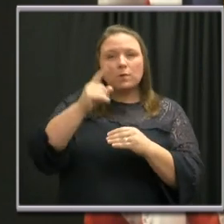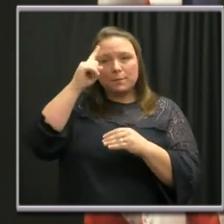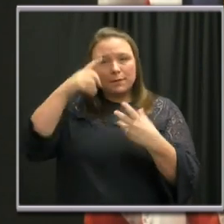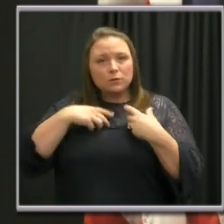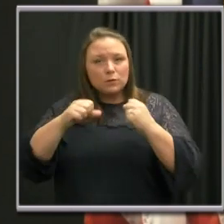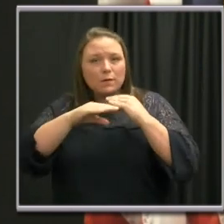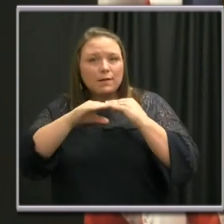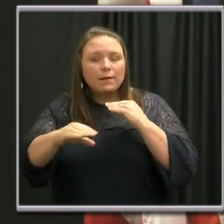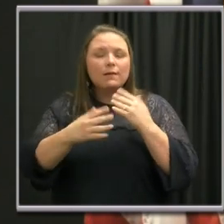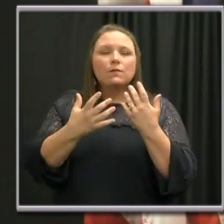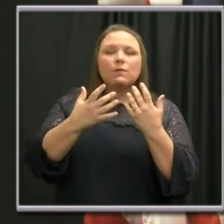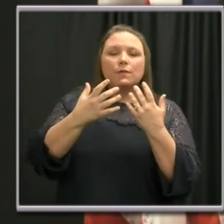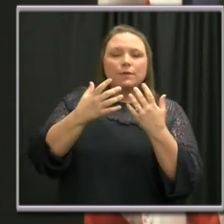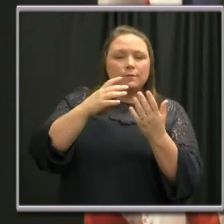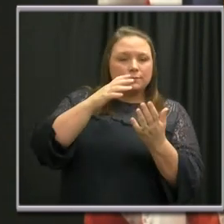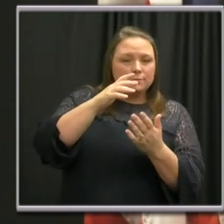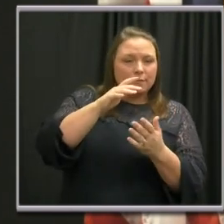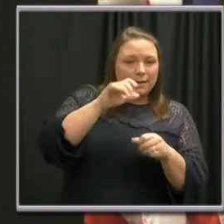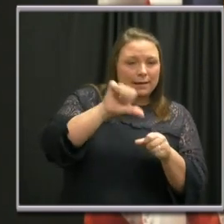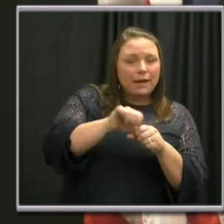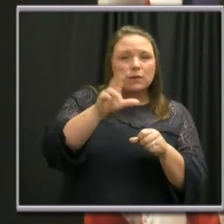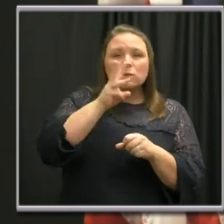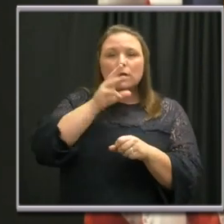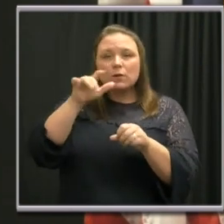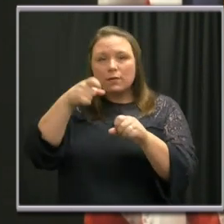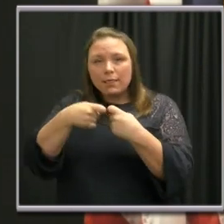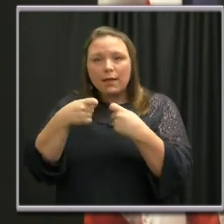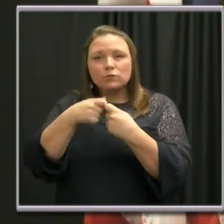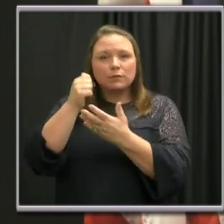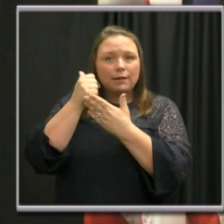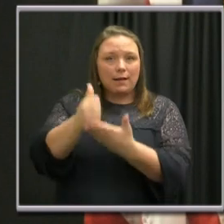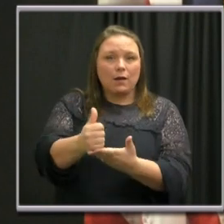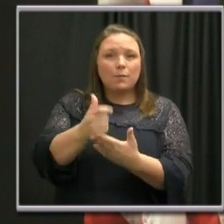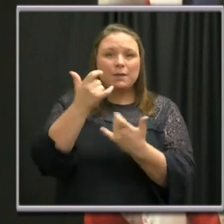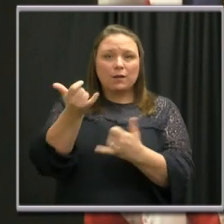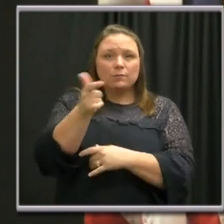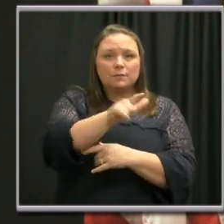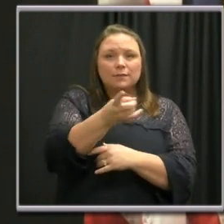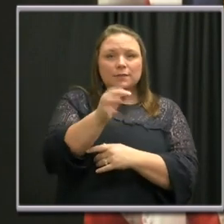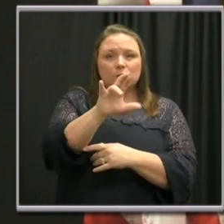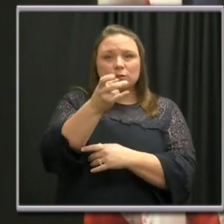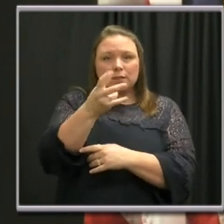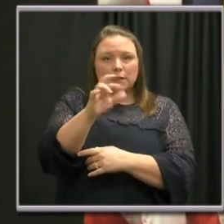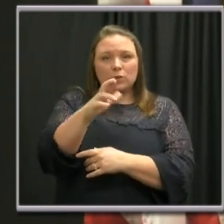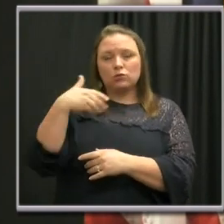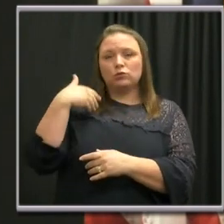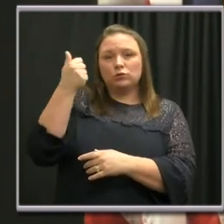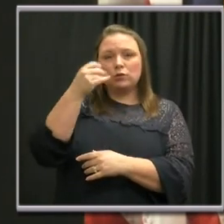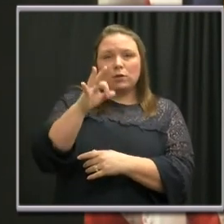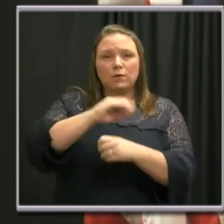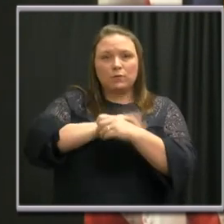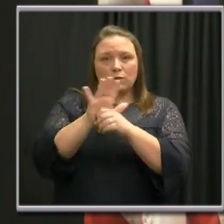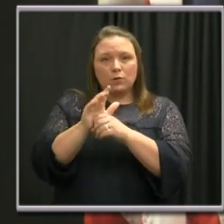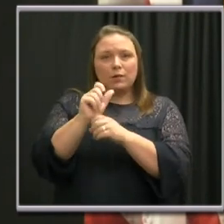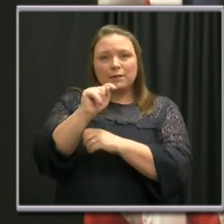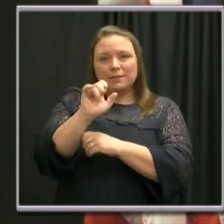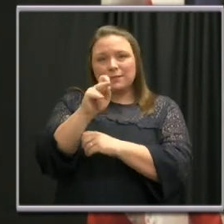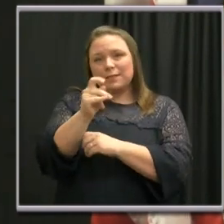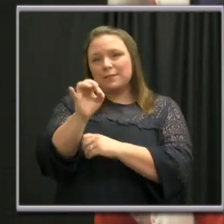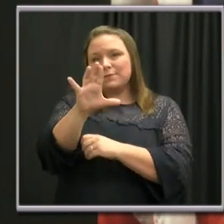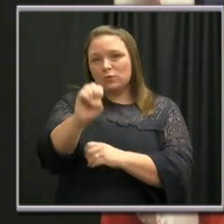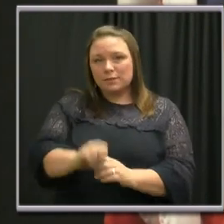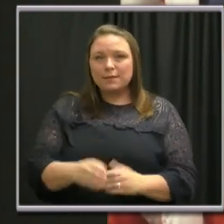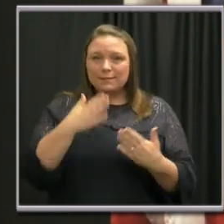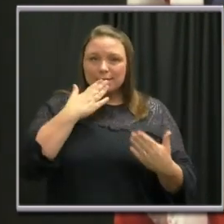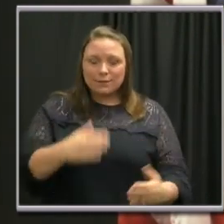and utility payment assistance. And now I'll turn it over to Dr. Alex Schahanger, the Chair of the Metro Coronavirus Task Force.